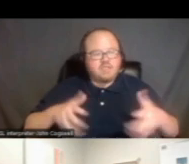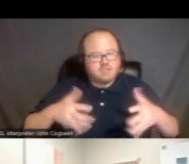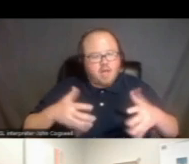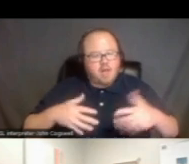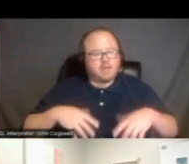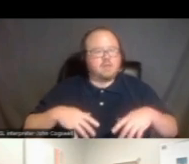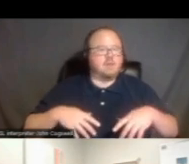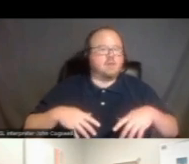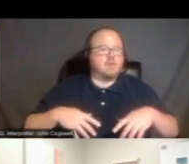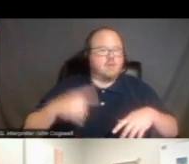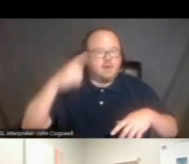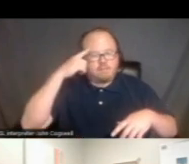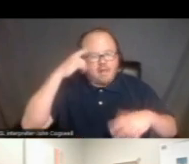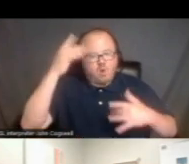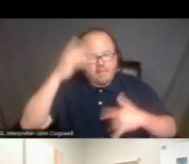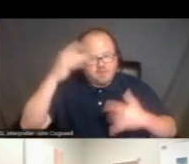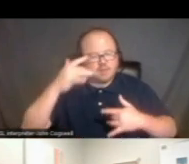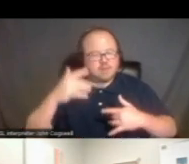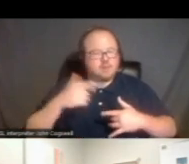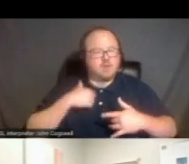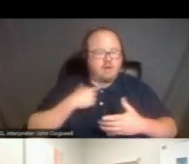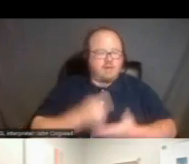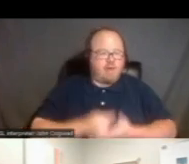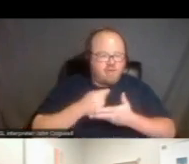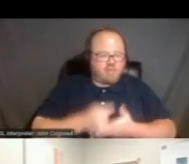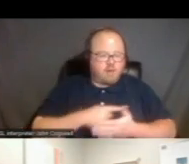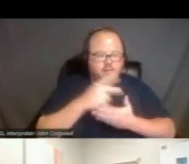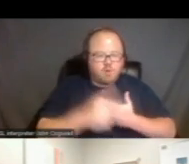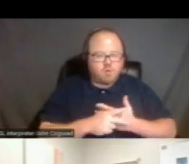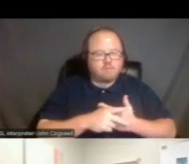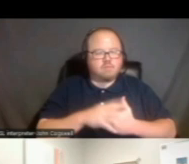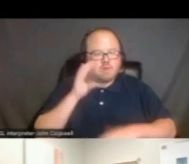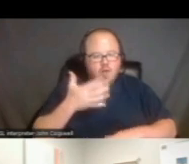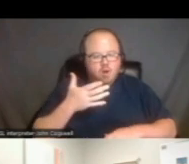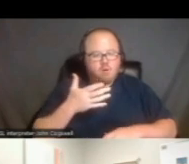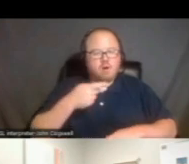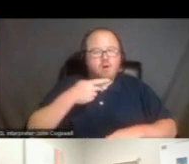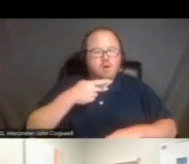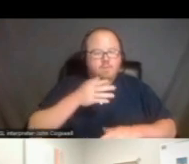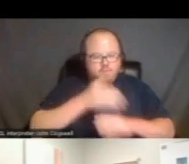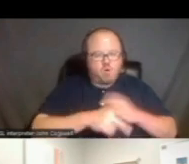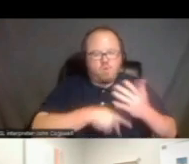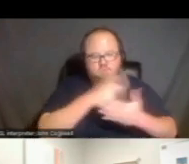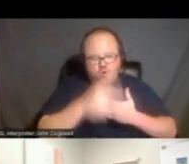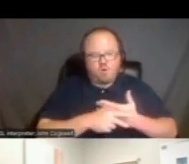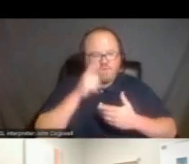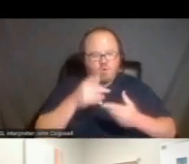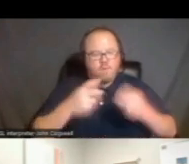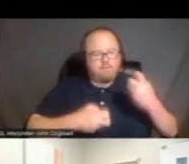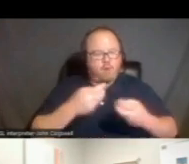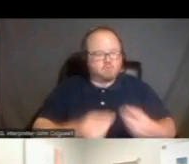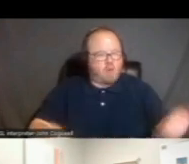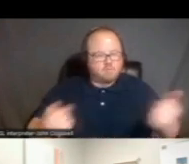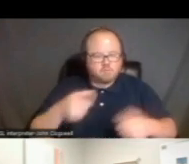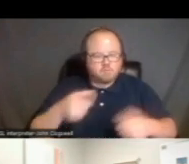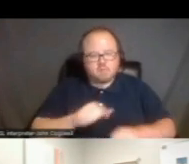loneliness. Um, we have a therapy program and our P.E.S. program for problem solving. So you